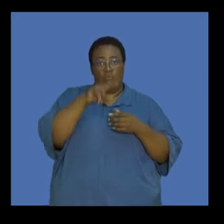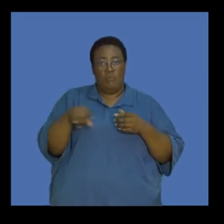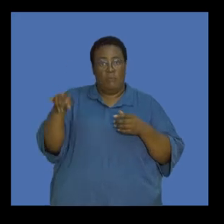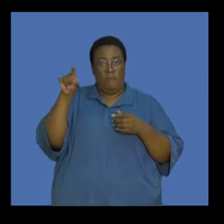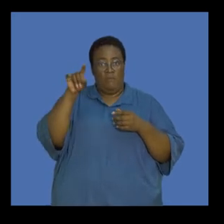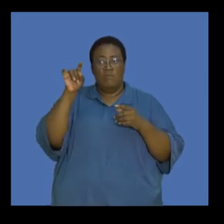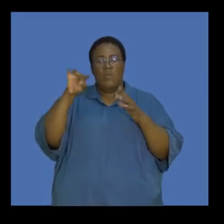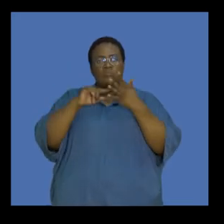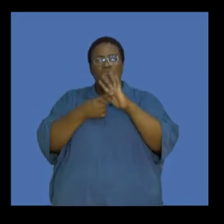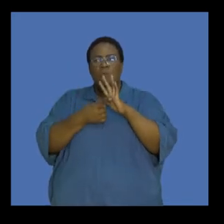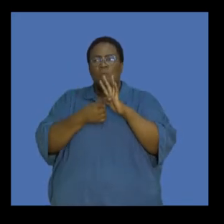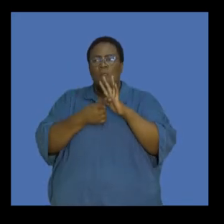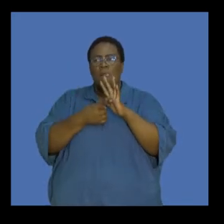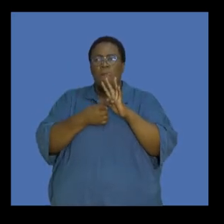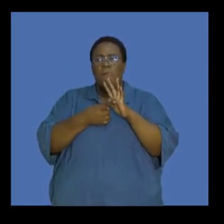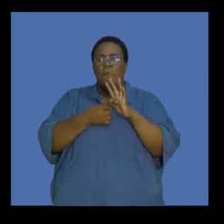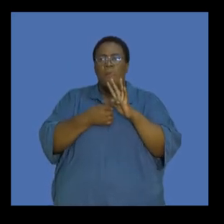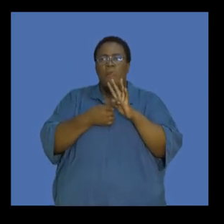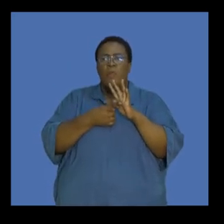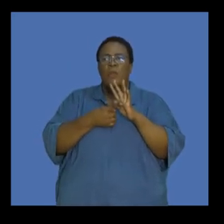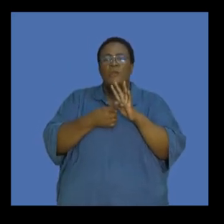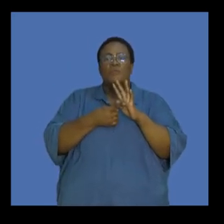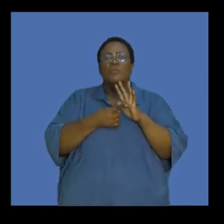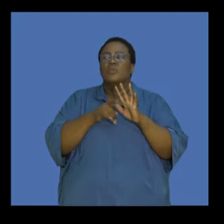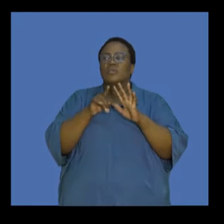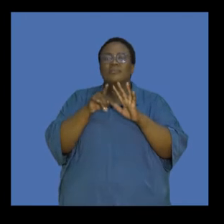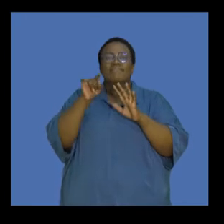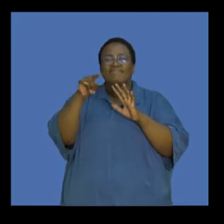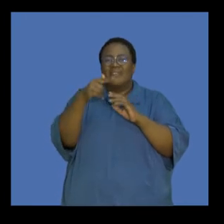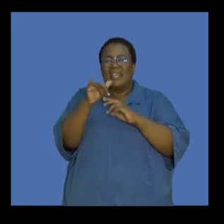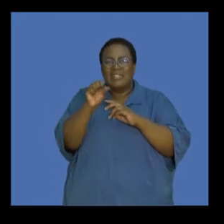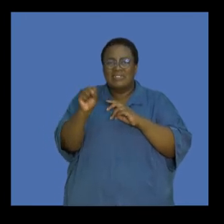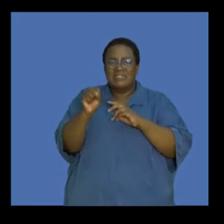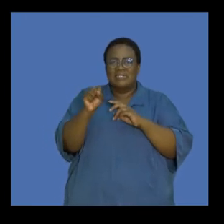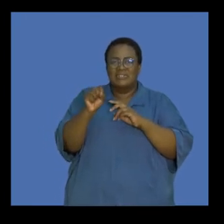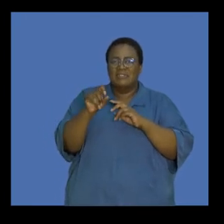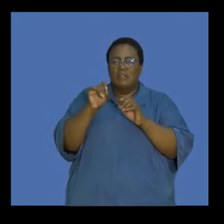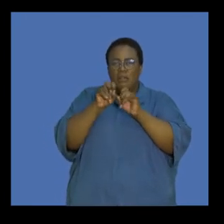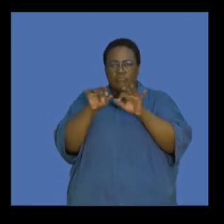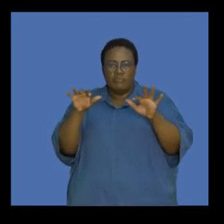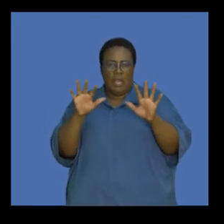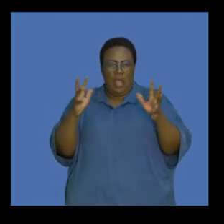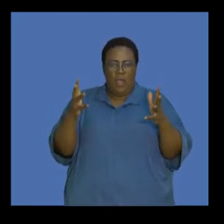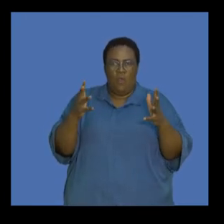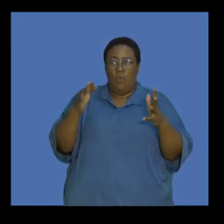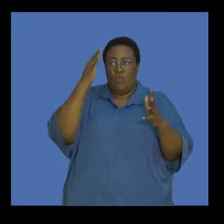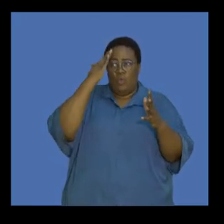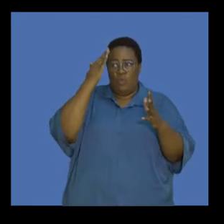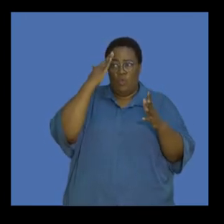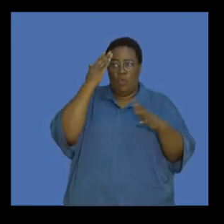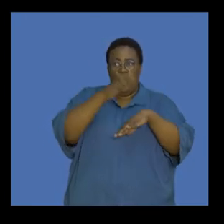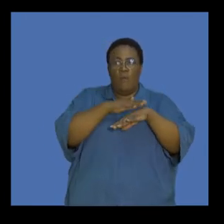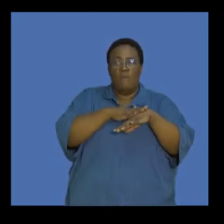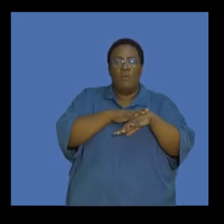This pie chart illustrates essentially a proportion distribution of these greenhouse gases. We know that